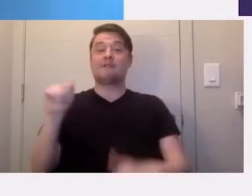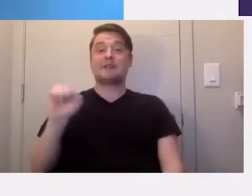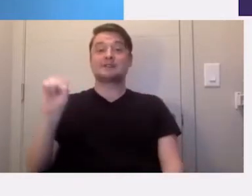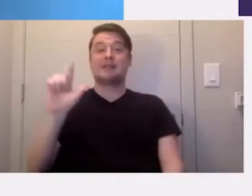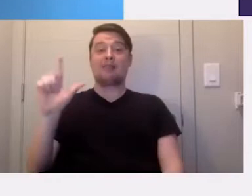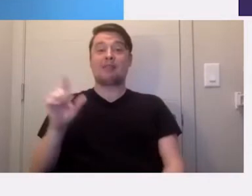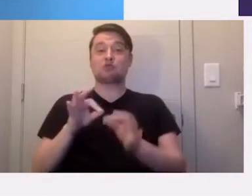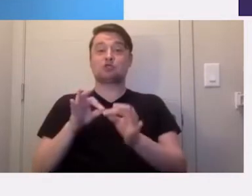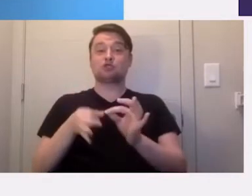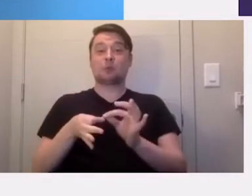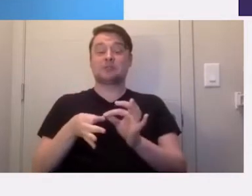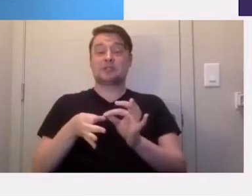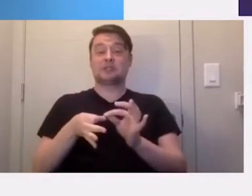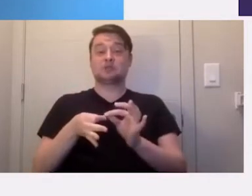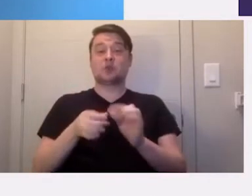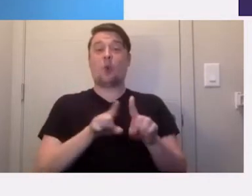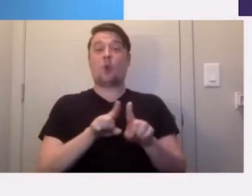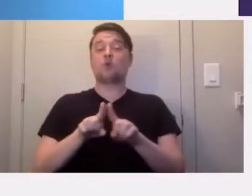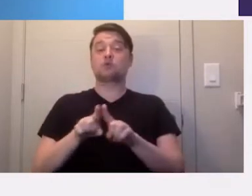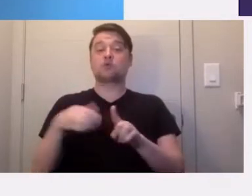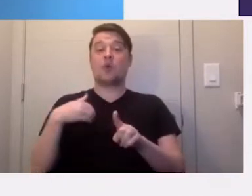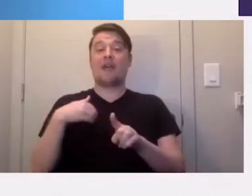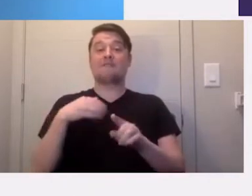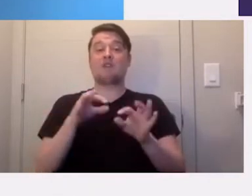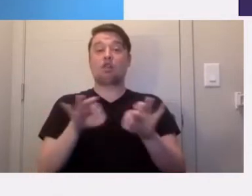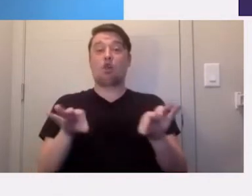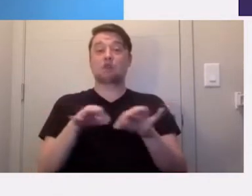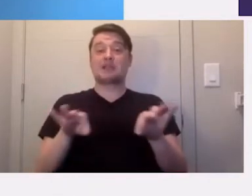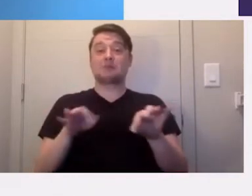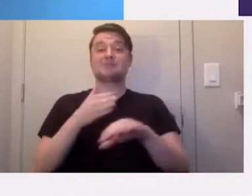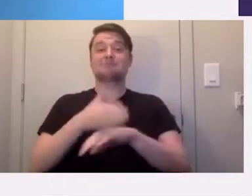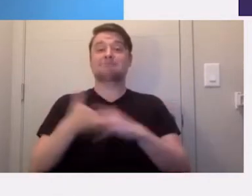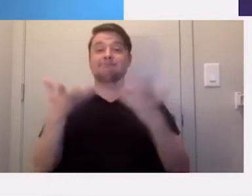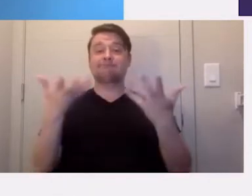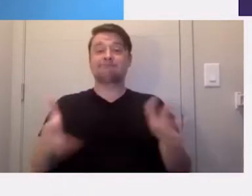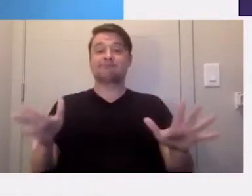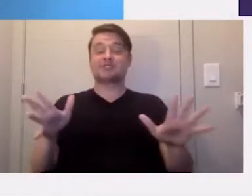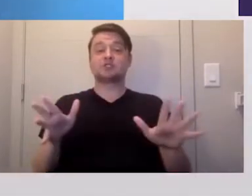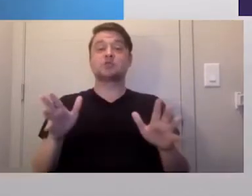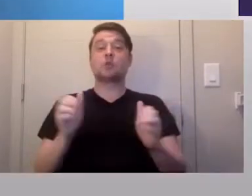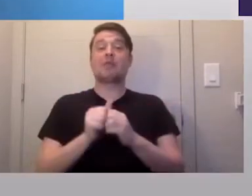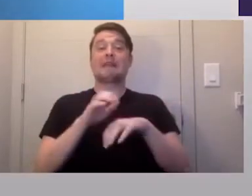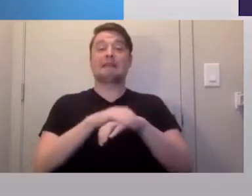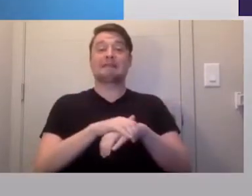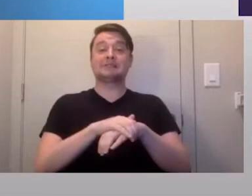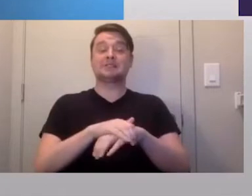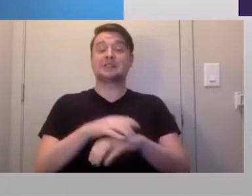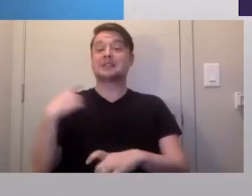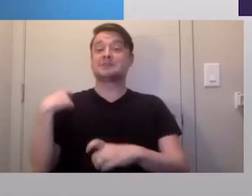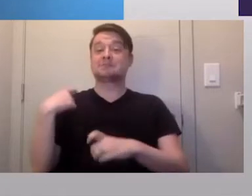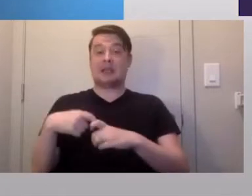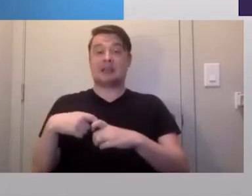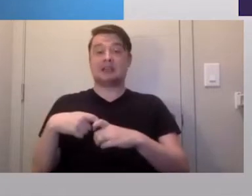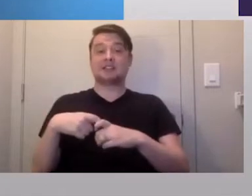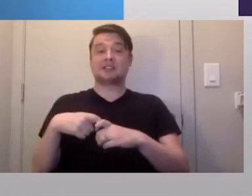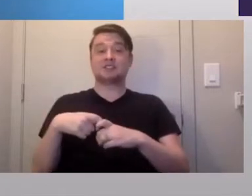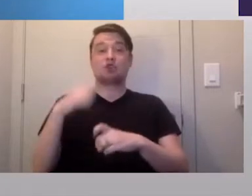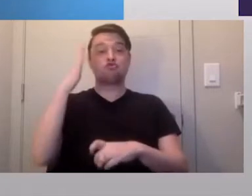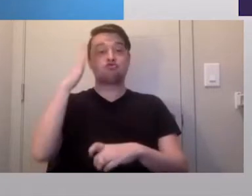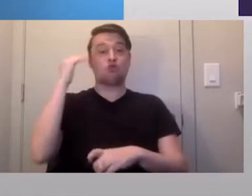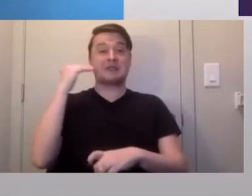Language interpretation, we'll also be adding captions after the event is over in English, Spanish, Korean,